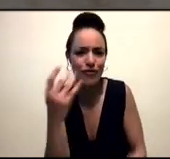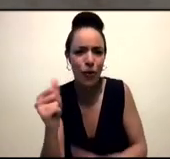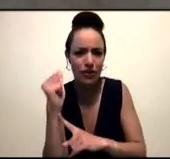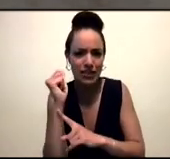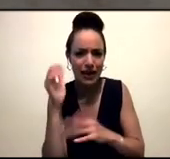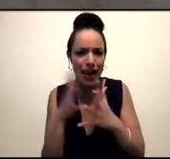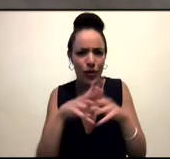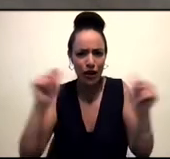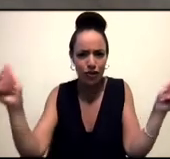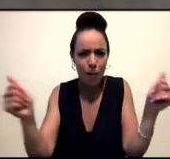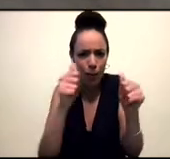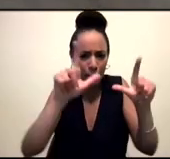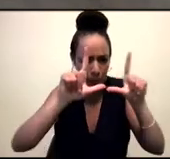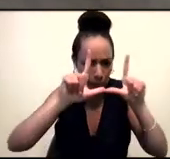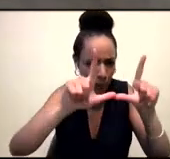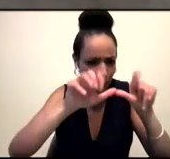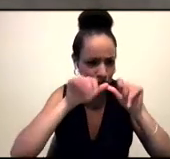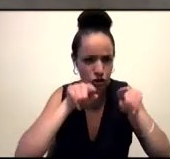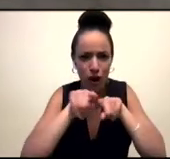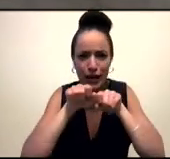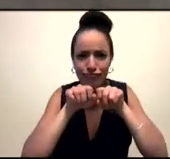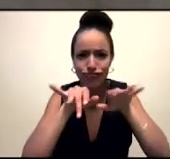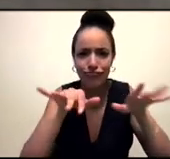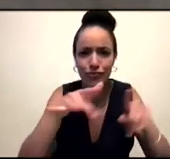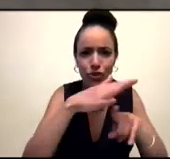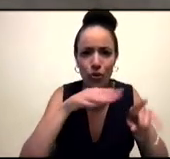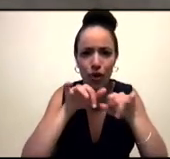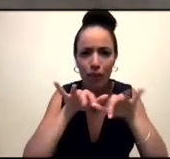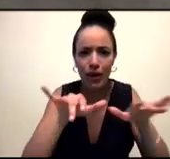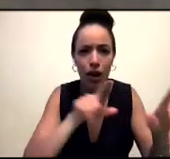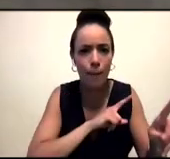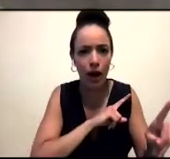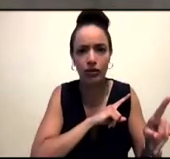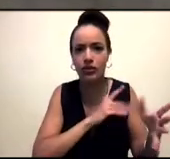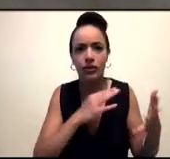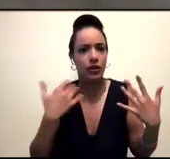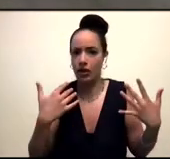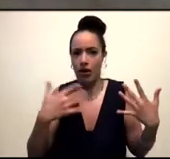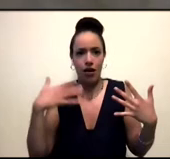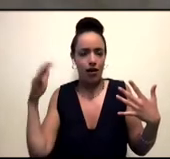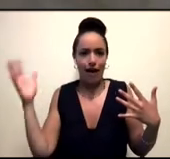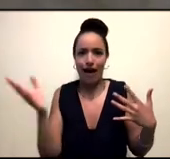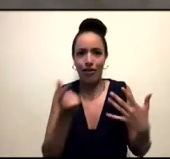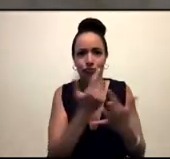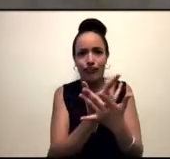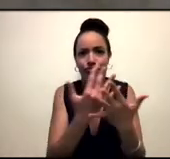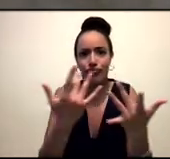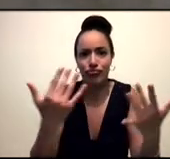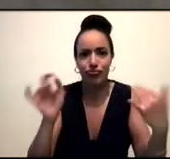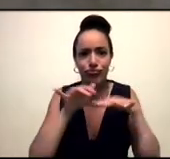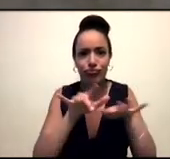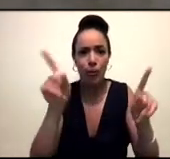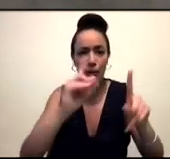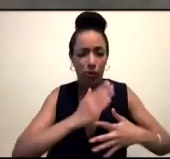small? Like, that's not going to take off on social media. And lo and behold, it has become a blight on social media now. And so